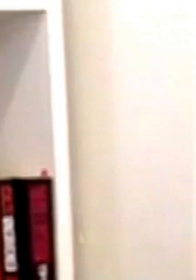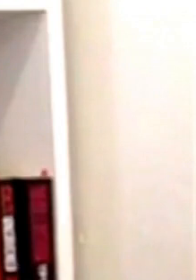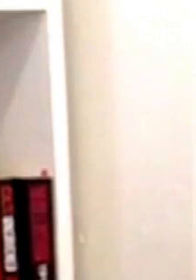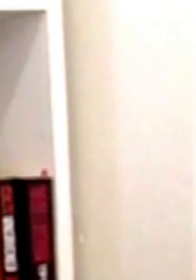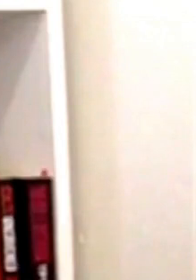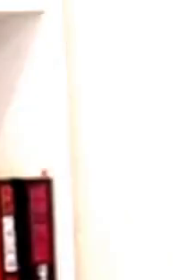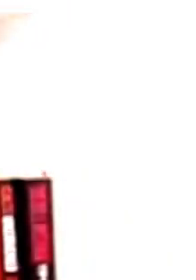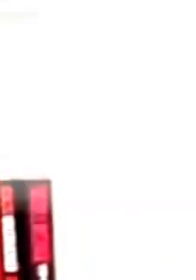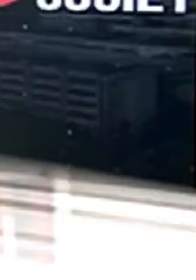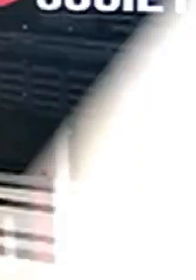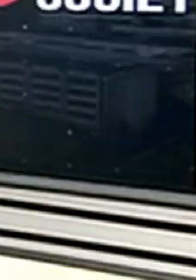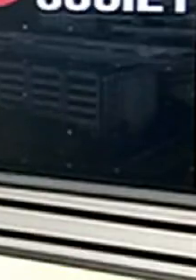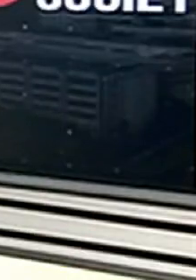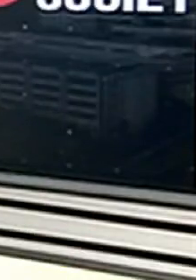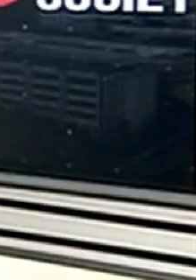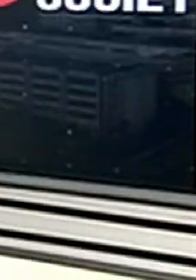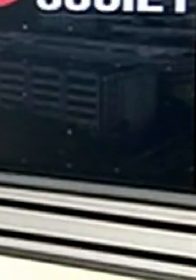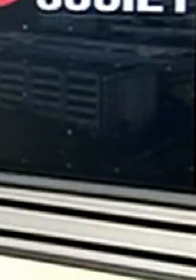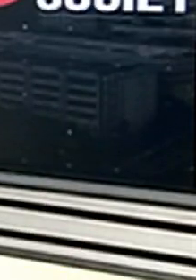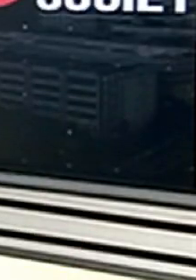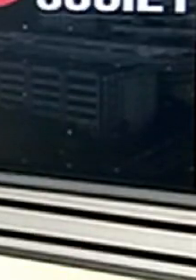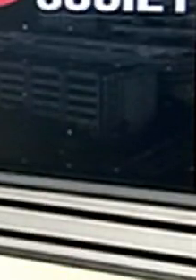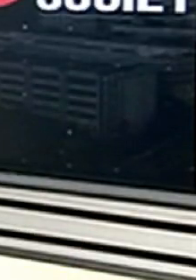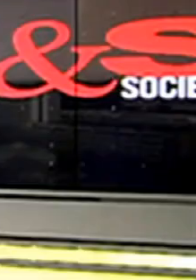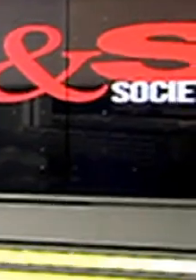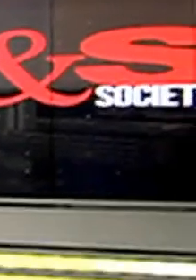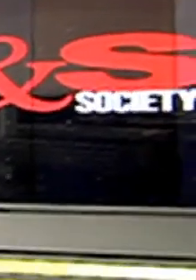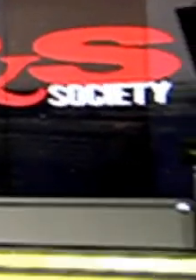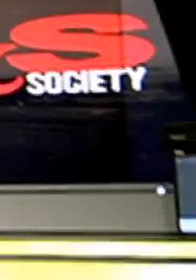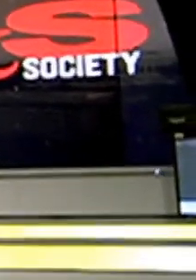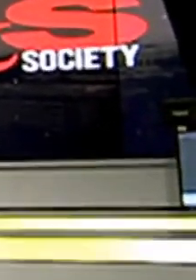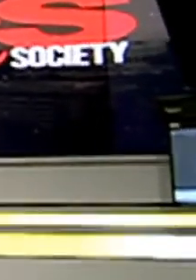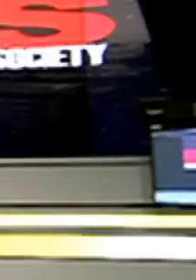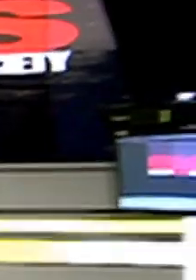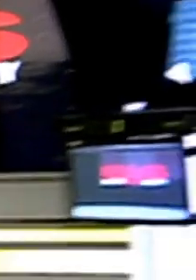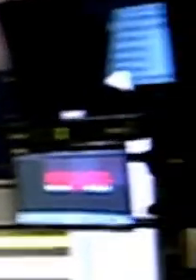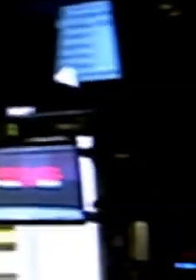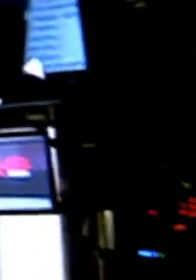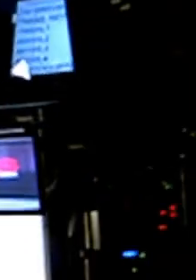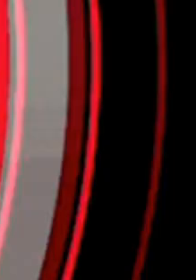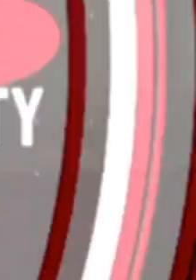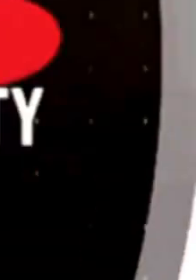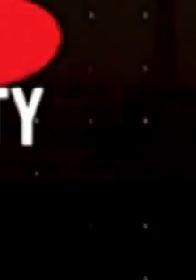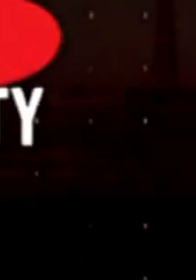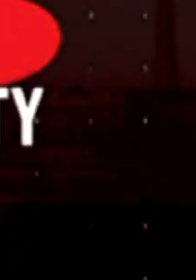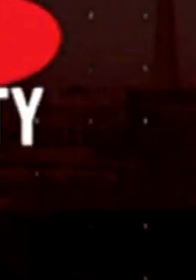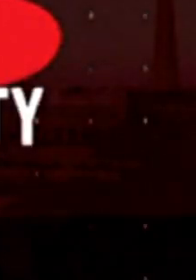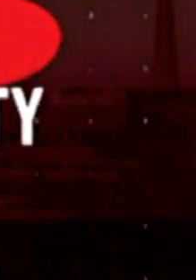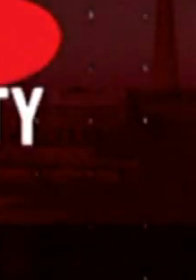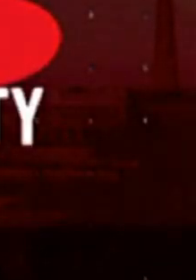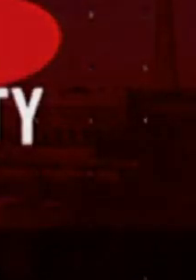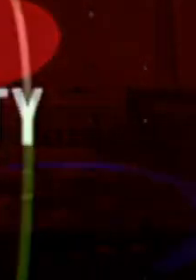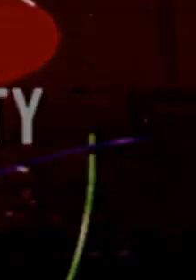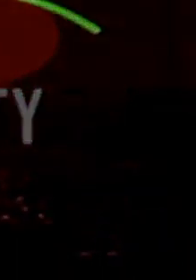People want to know. What can they do? Every Sunday between 9 and 10 a.m. Central African Time. Here on SABC